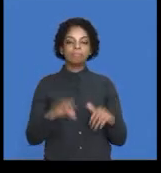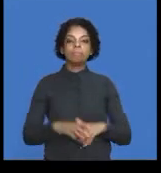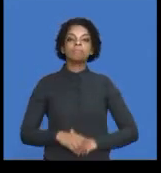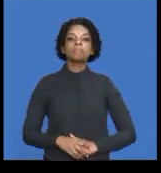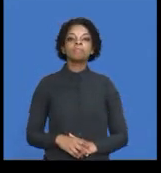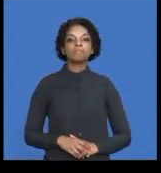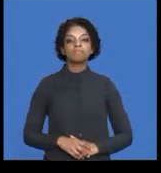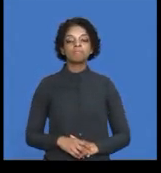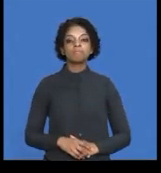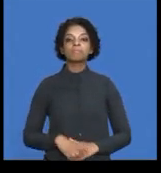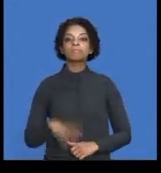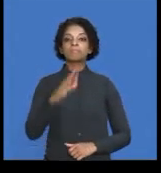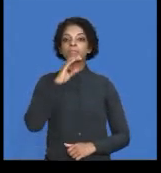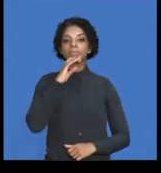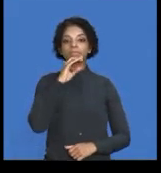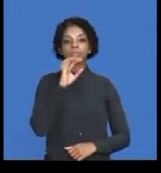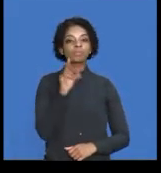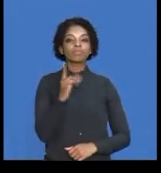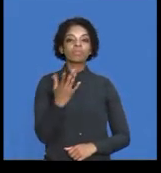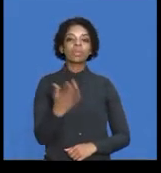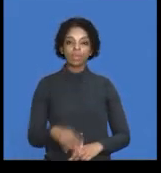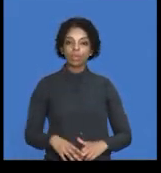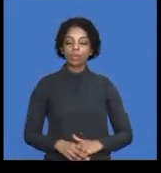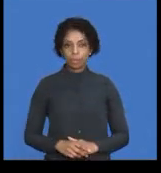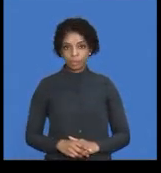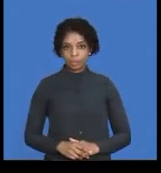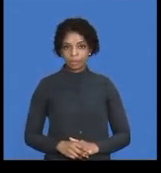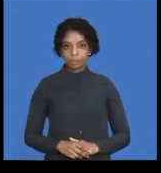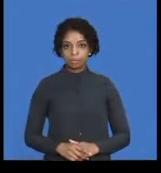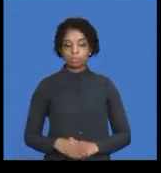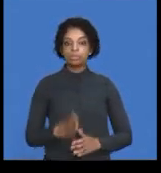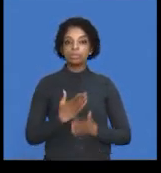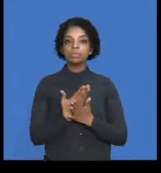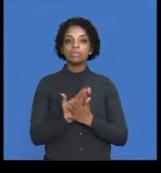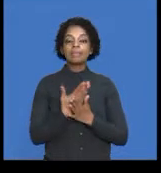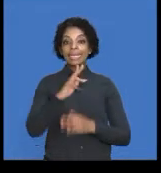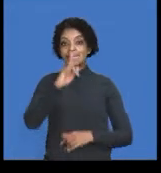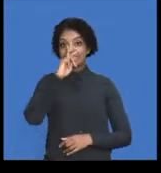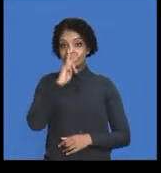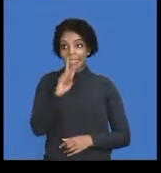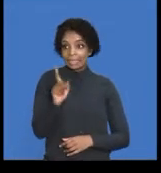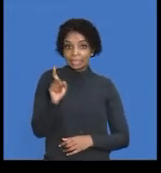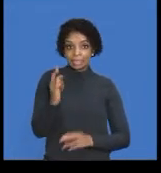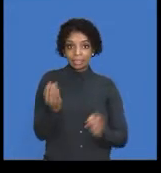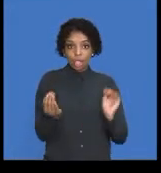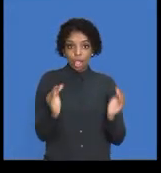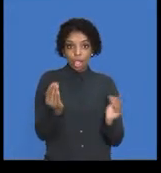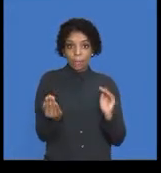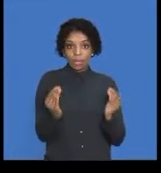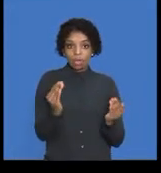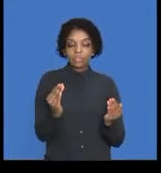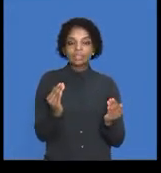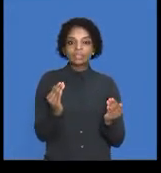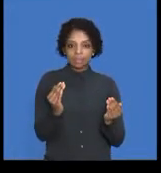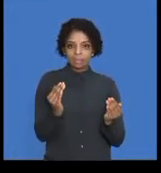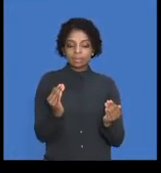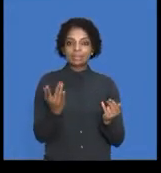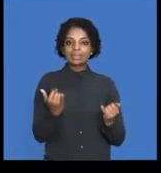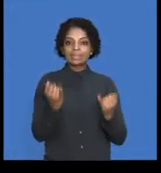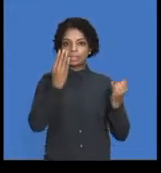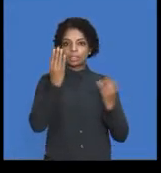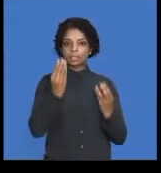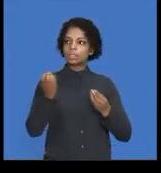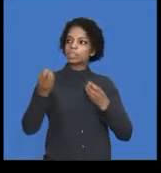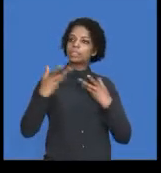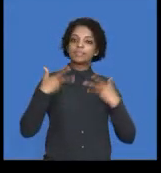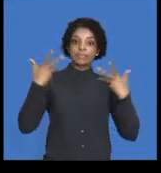if they wanted to, they can see that in this particular, if you do your comparison from the figures that we were